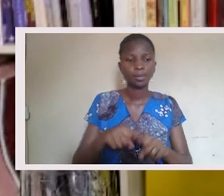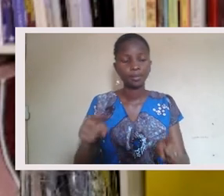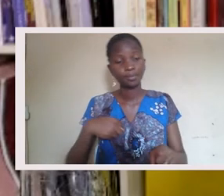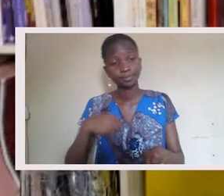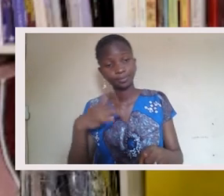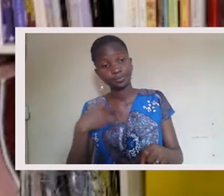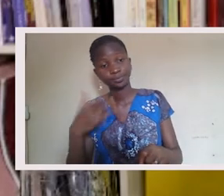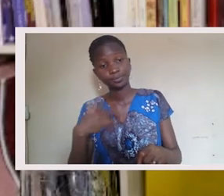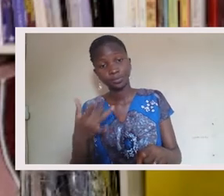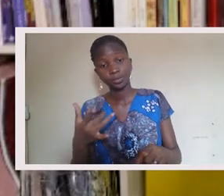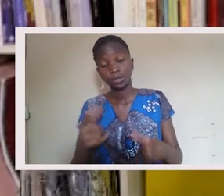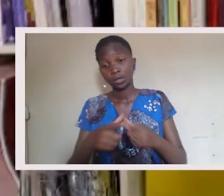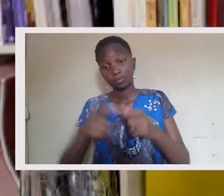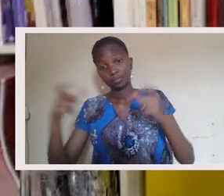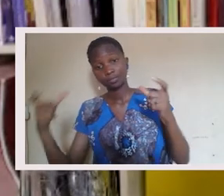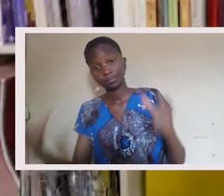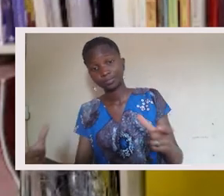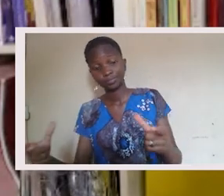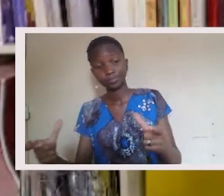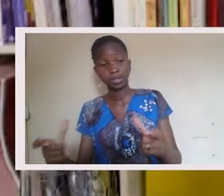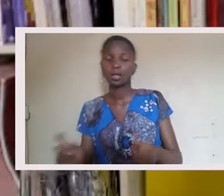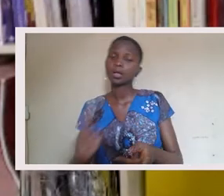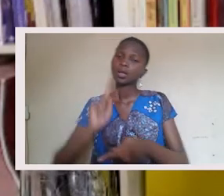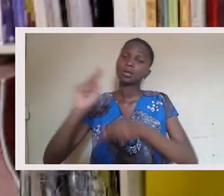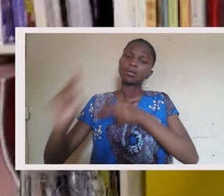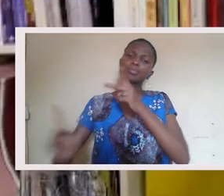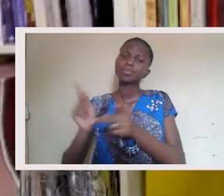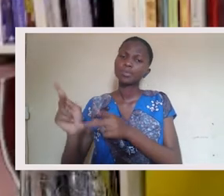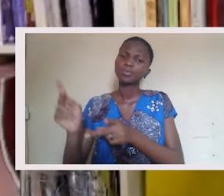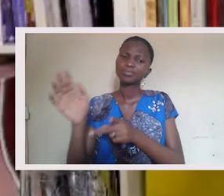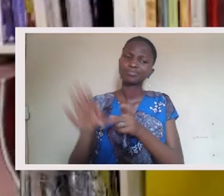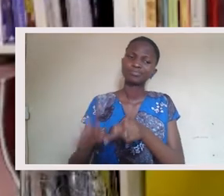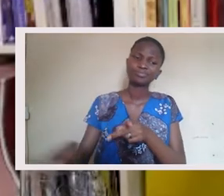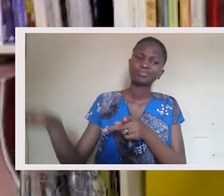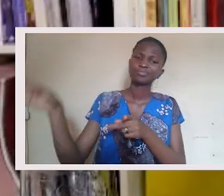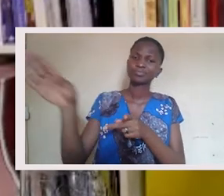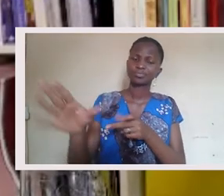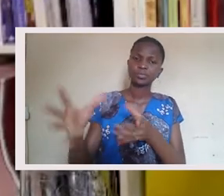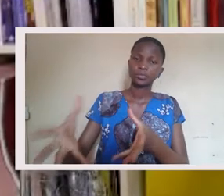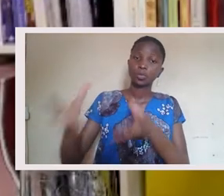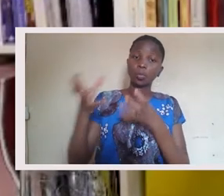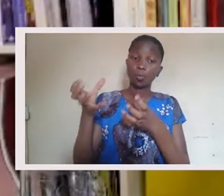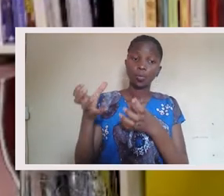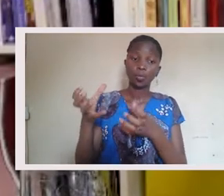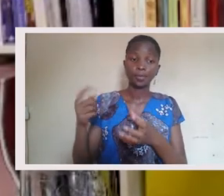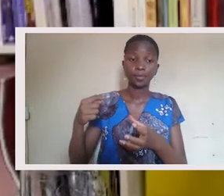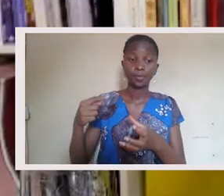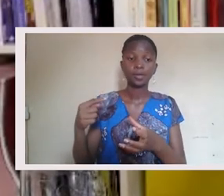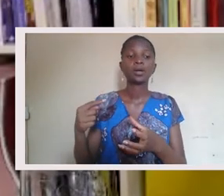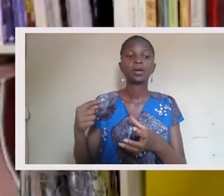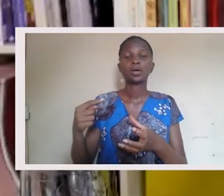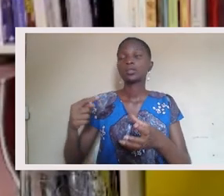And I, and I think, I think the larger piece to that is that people for the most part, and this is why there's such a huge